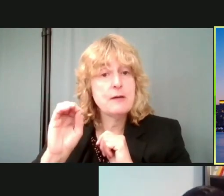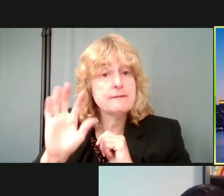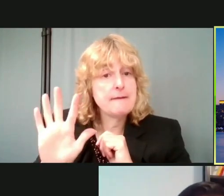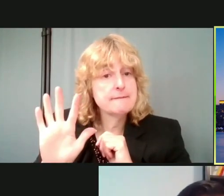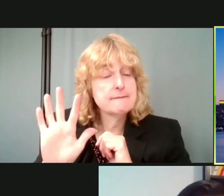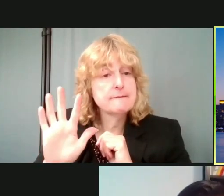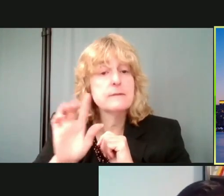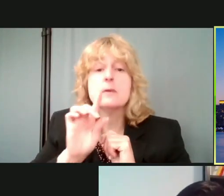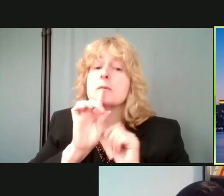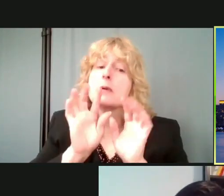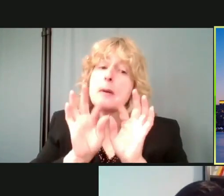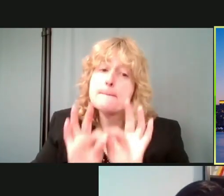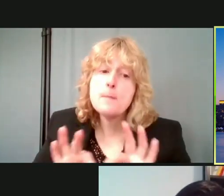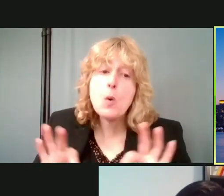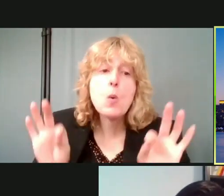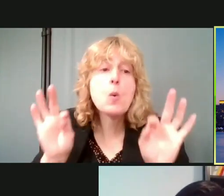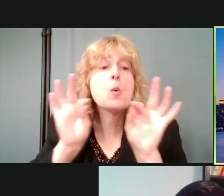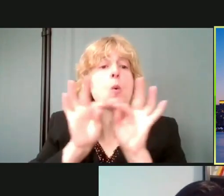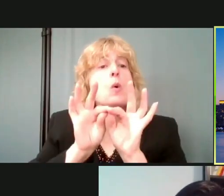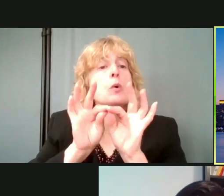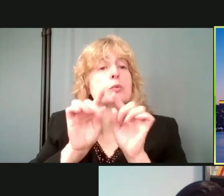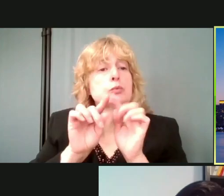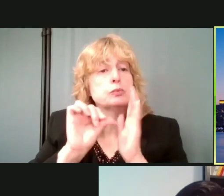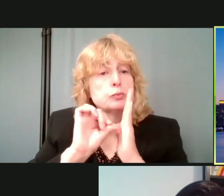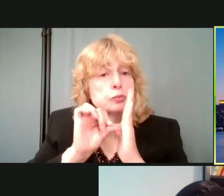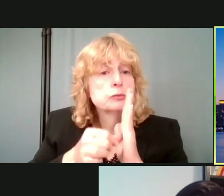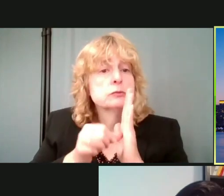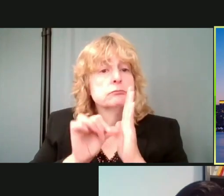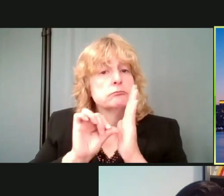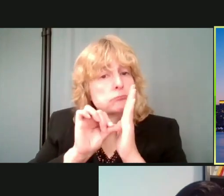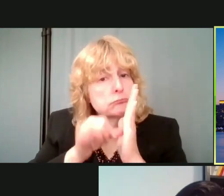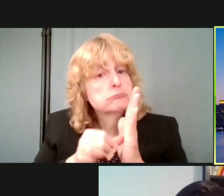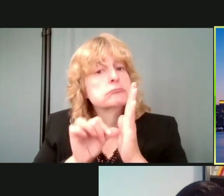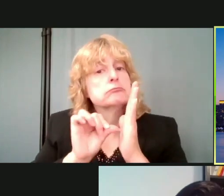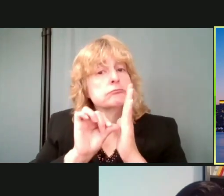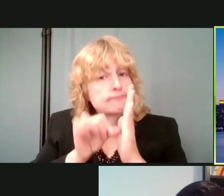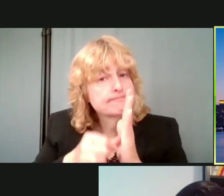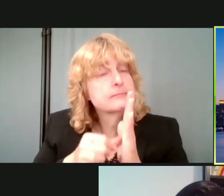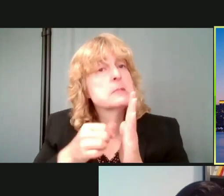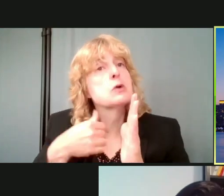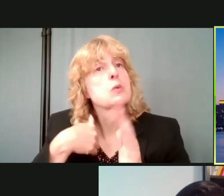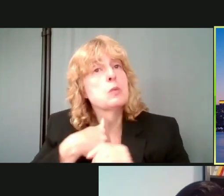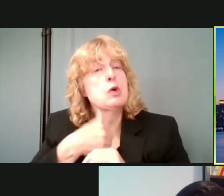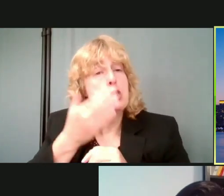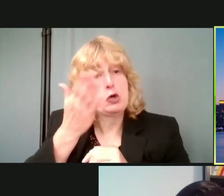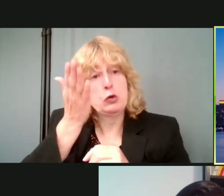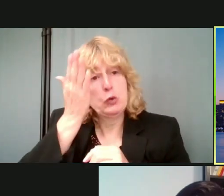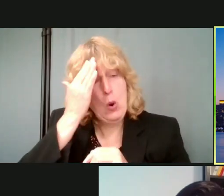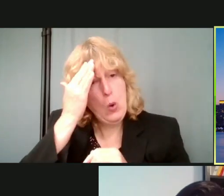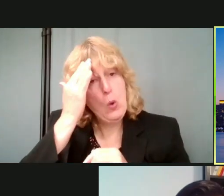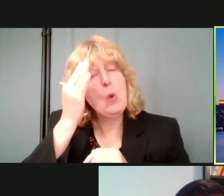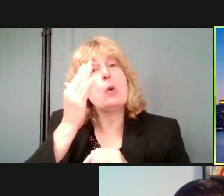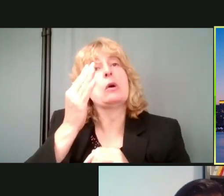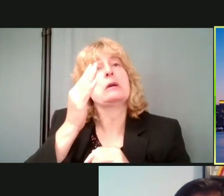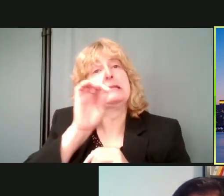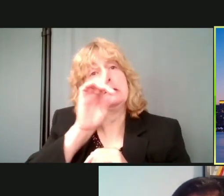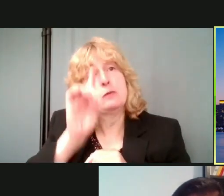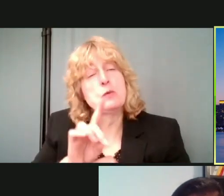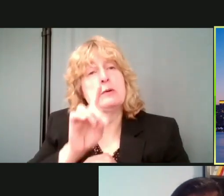to keep stressing what we know right now is to get Detroit